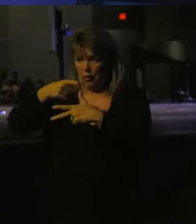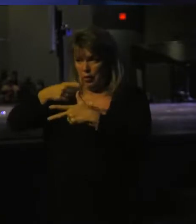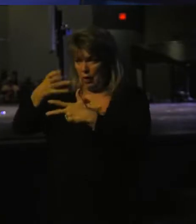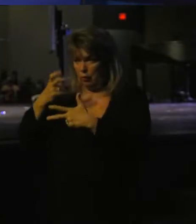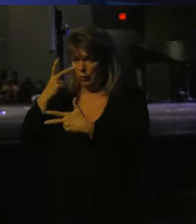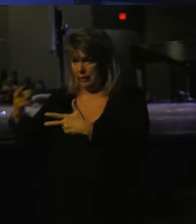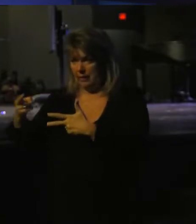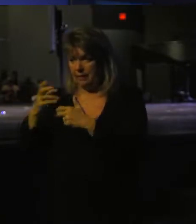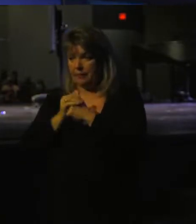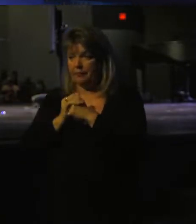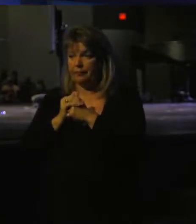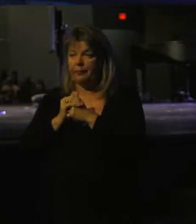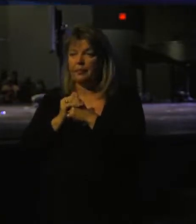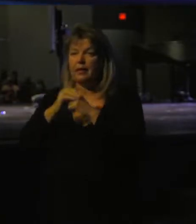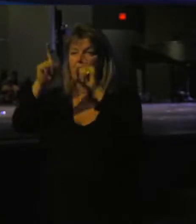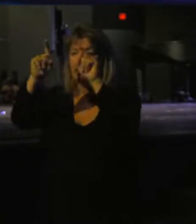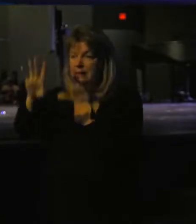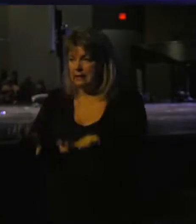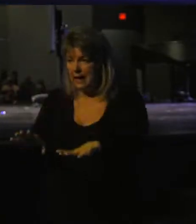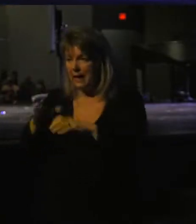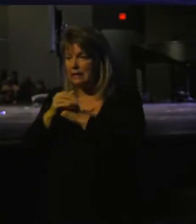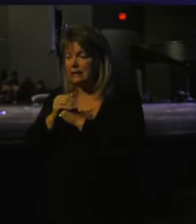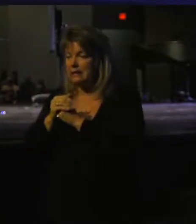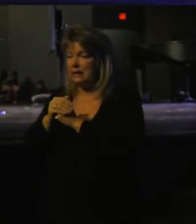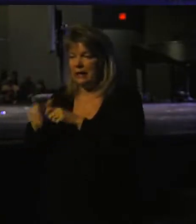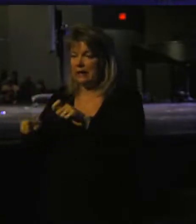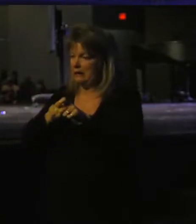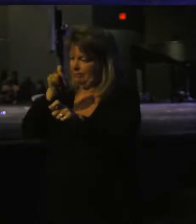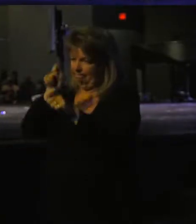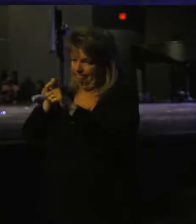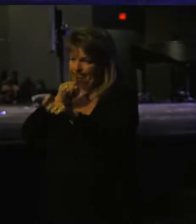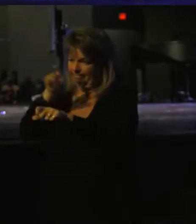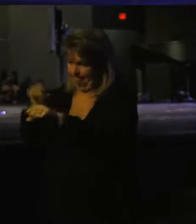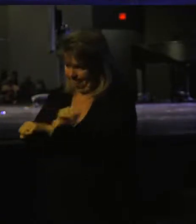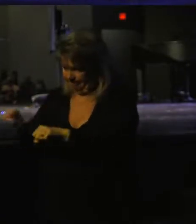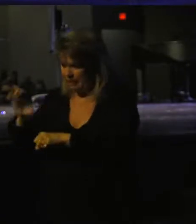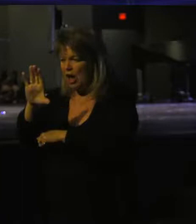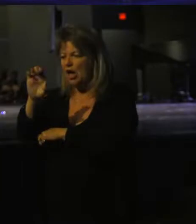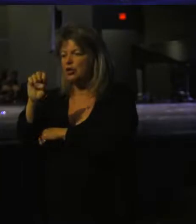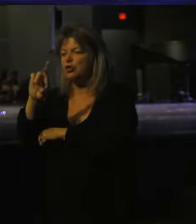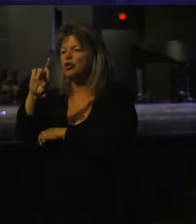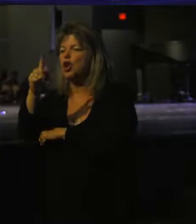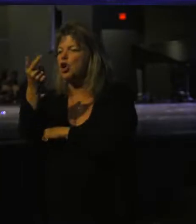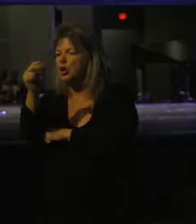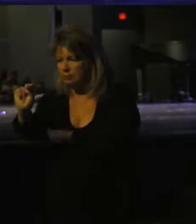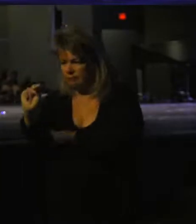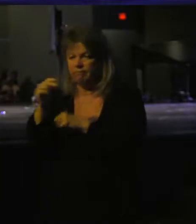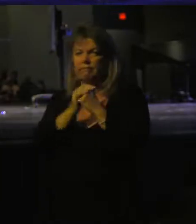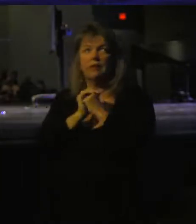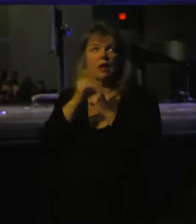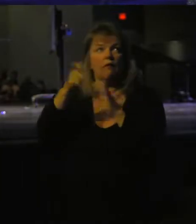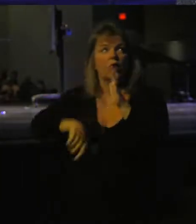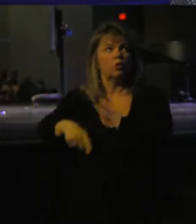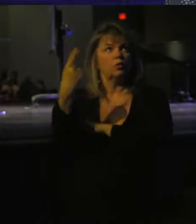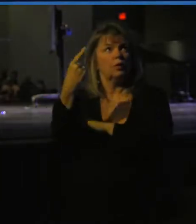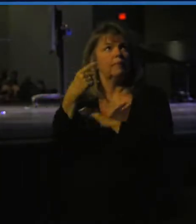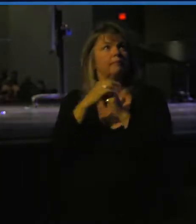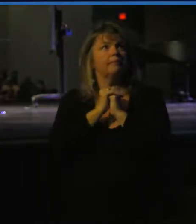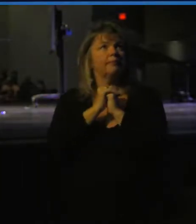thing I want you to see is that the test is certain. There is certainty to the test. Verse one,